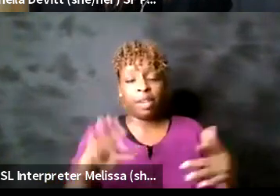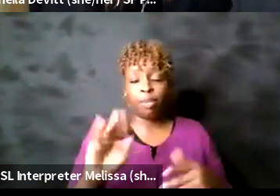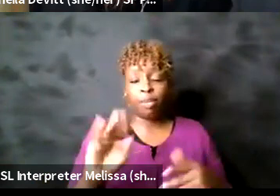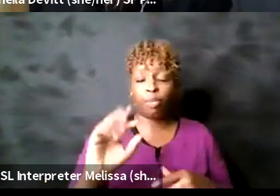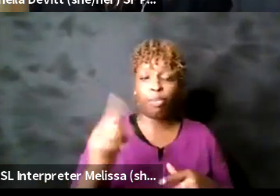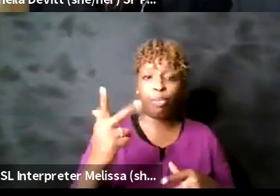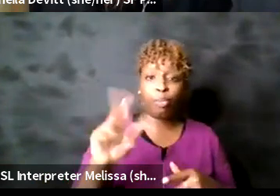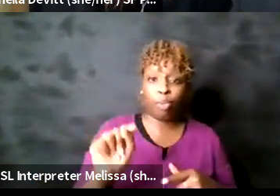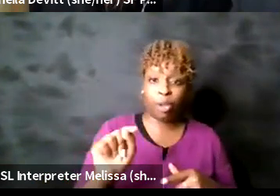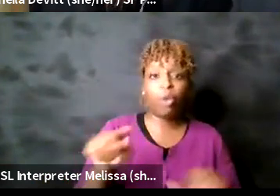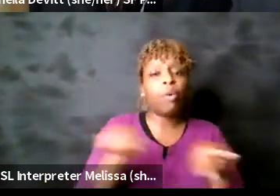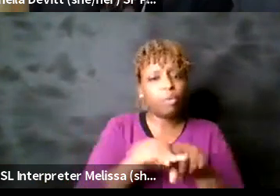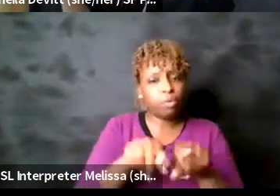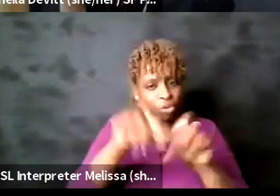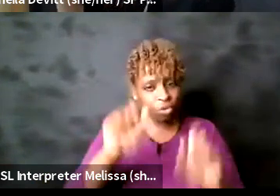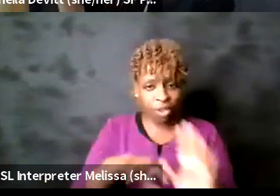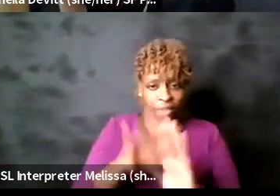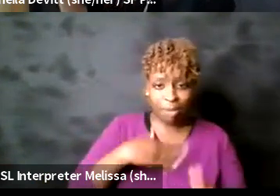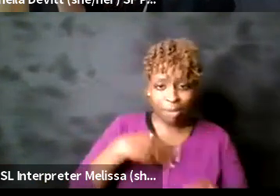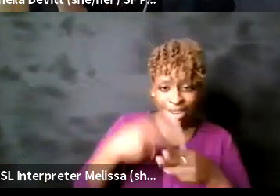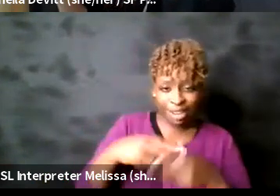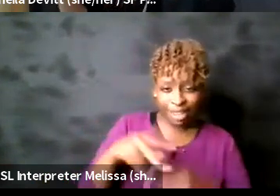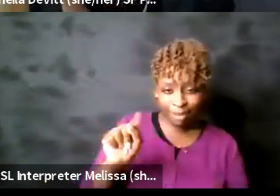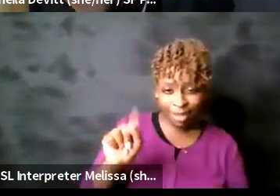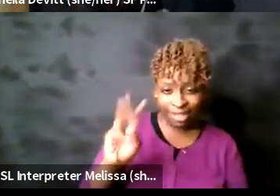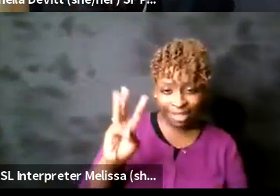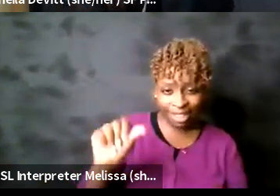all right thanks everyone have a good one